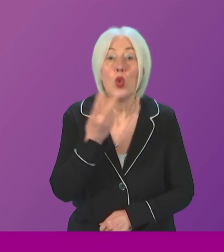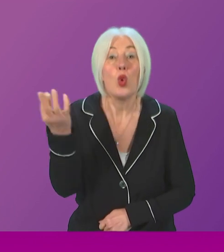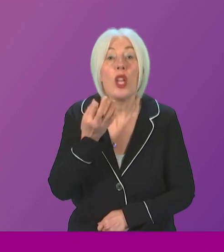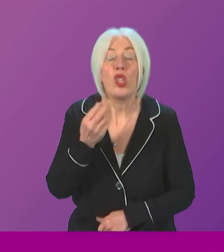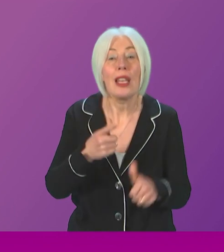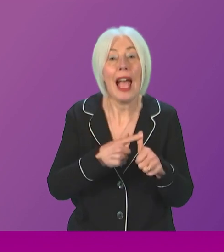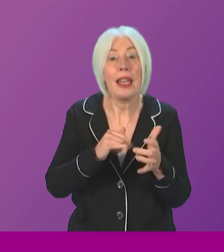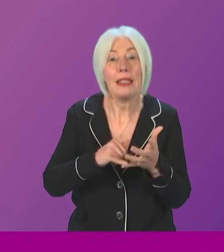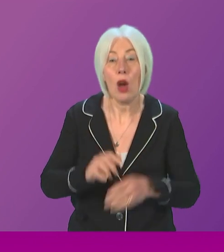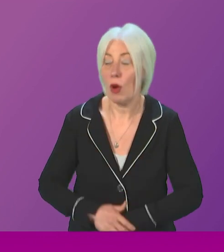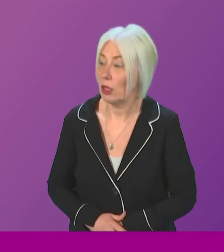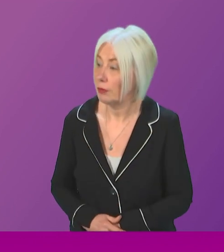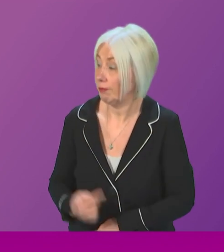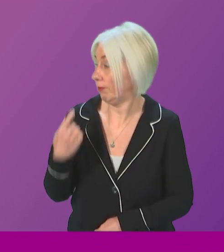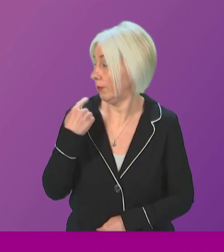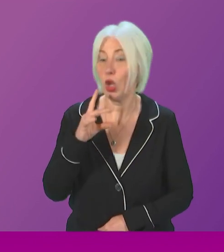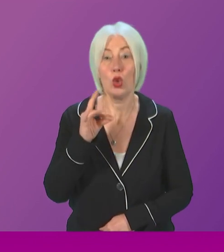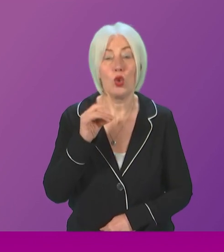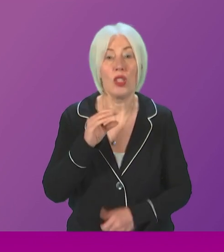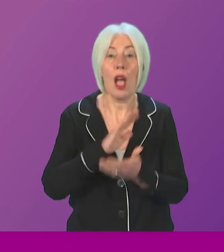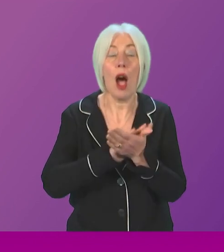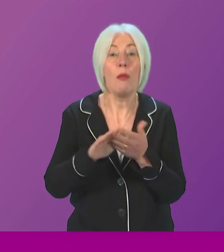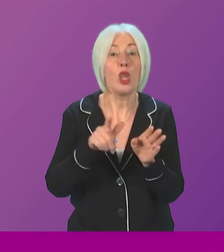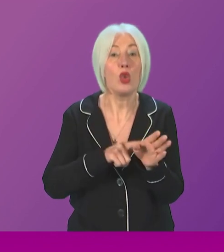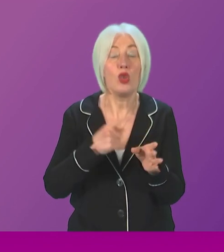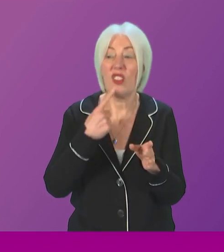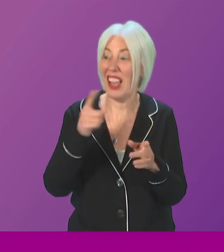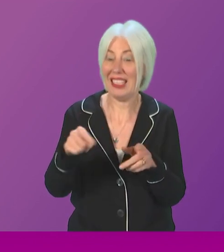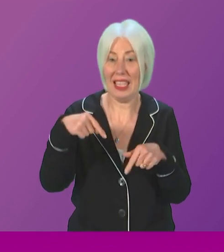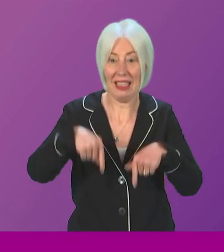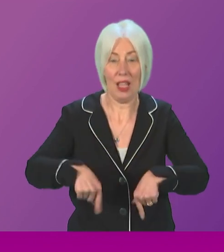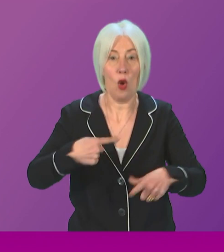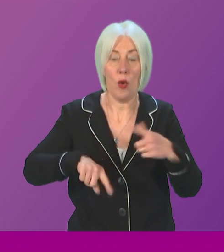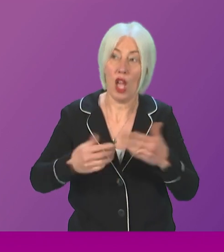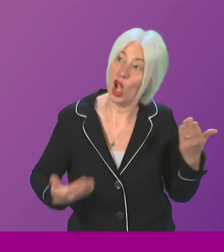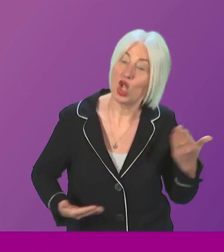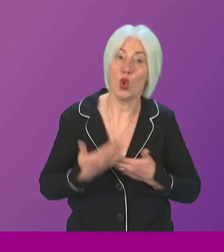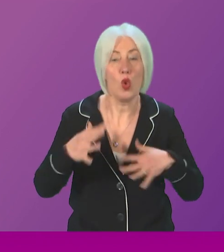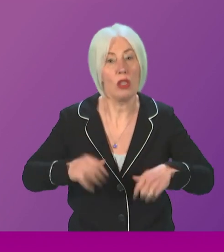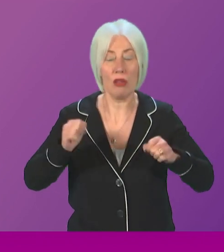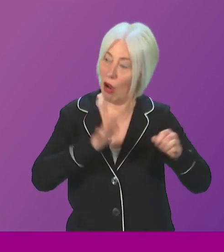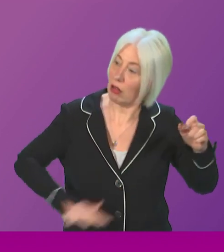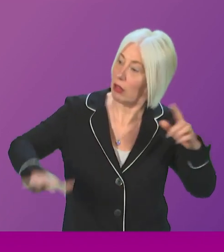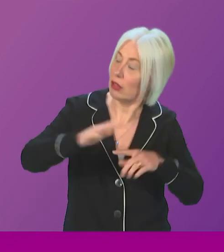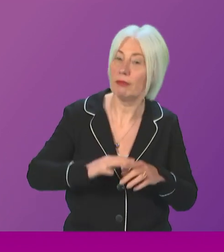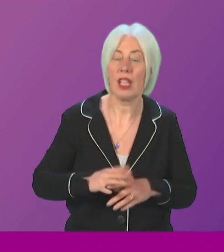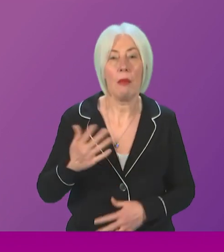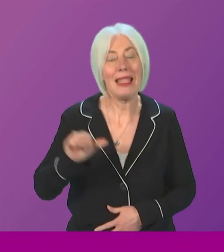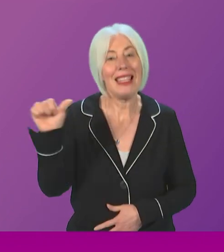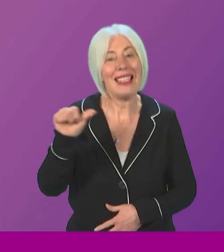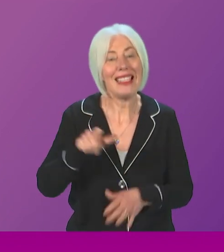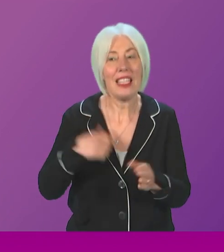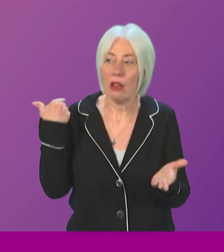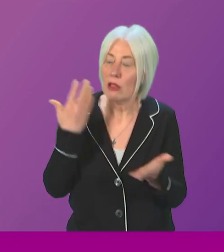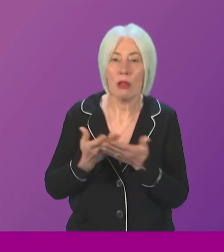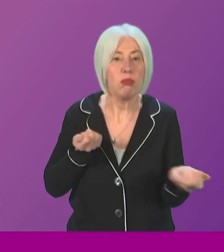On Tuesday, Hamza Yusuf tried to convince the country that he represented a fresh start. 16 years of command and control,